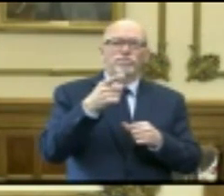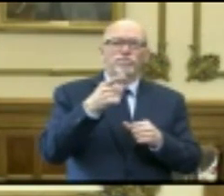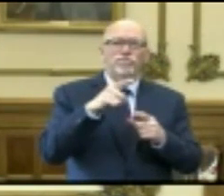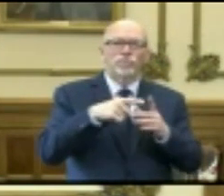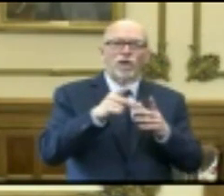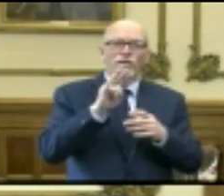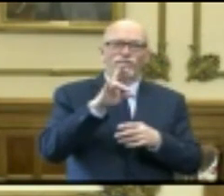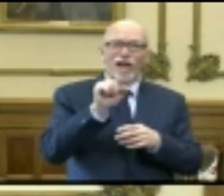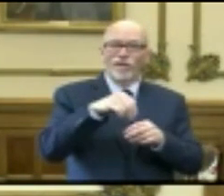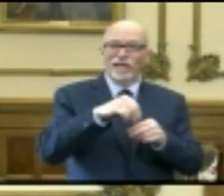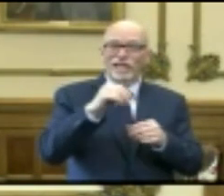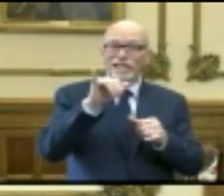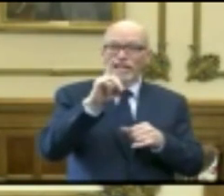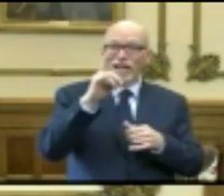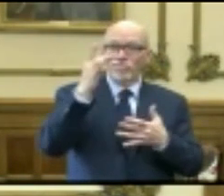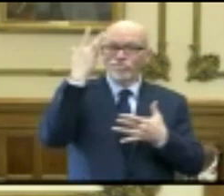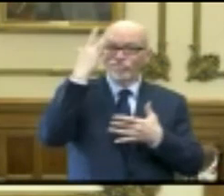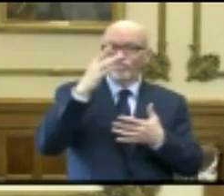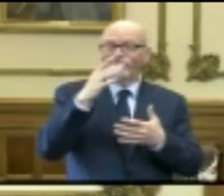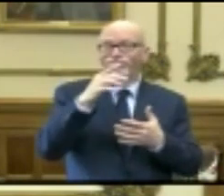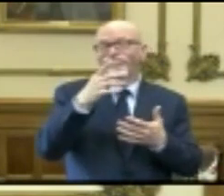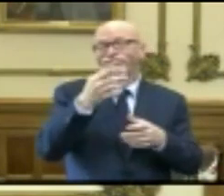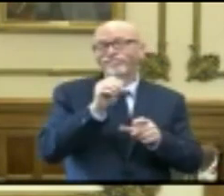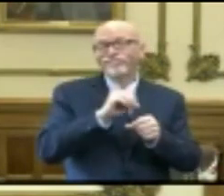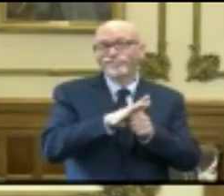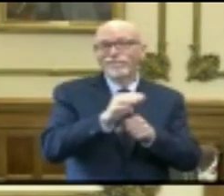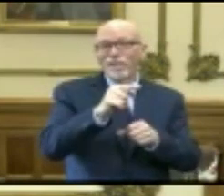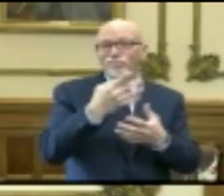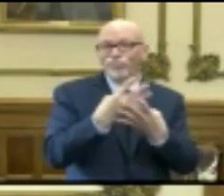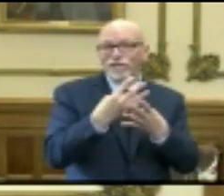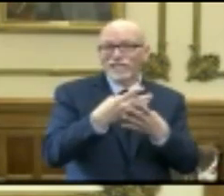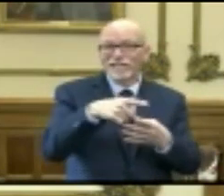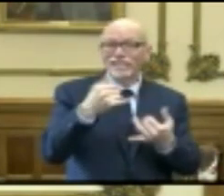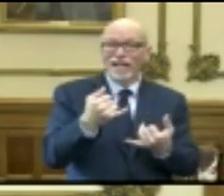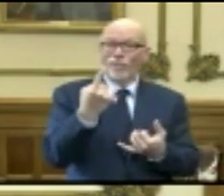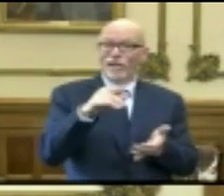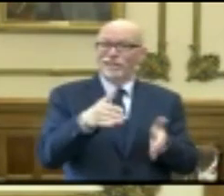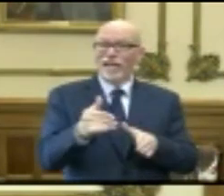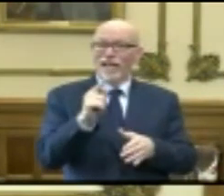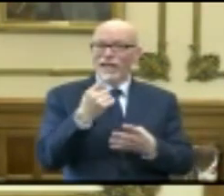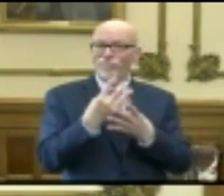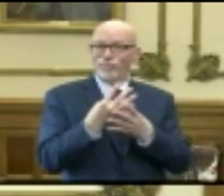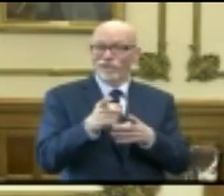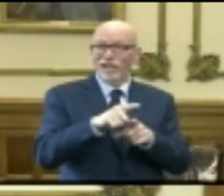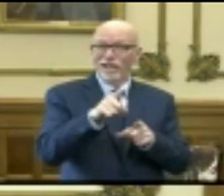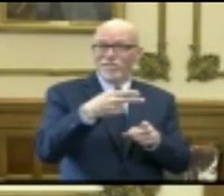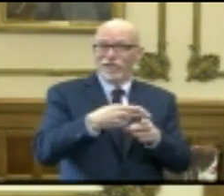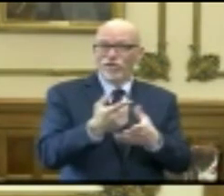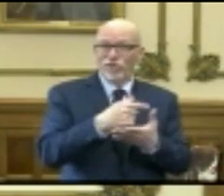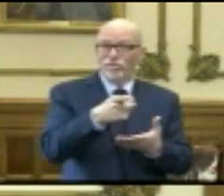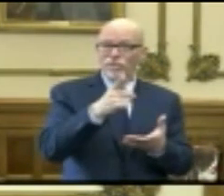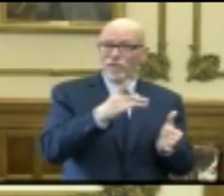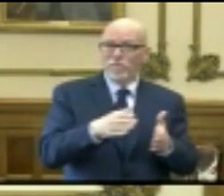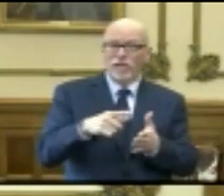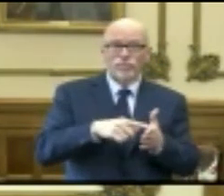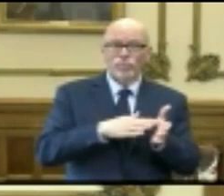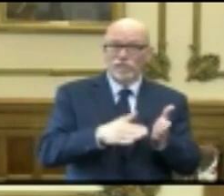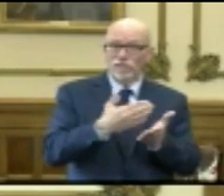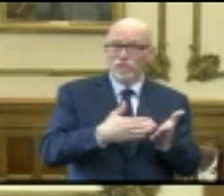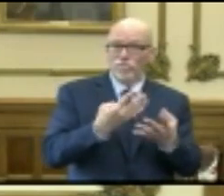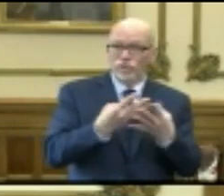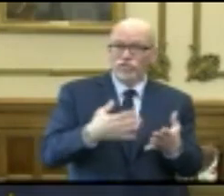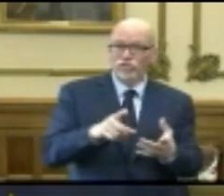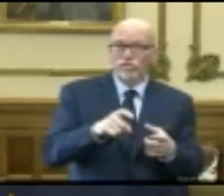virus in Indiana prisons. Given the death of an inmate at Westfield Correctional Facility, as Dr. Botts mentioned earlier, is this something that you're planning on doing at this time?